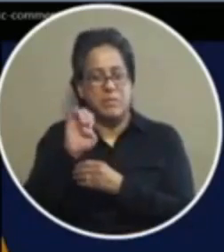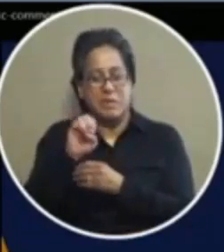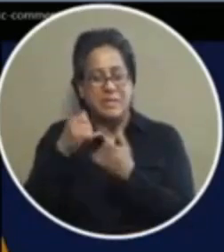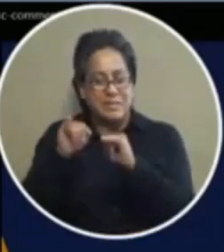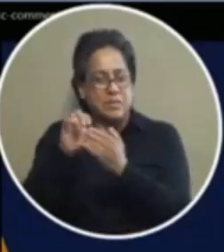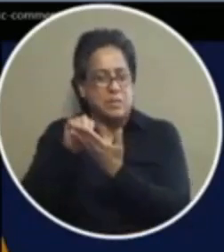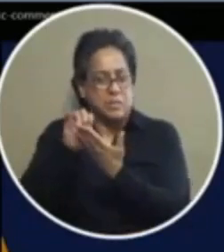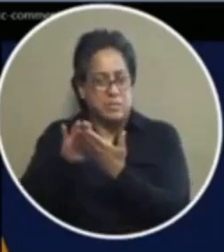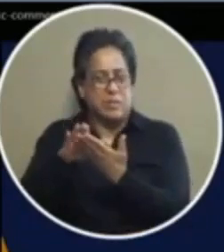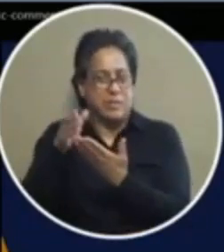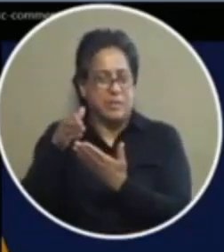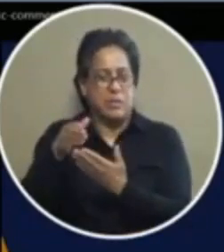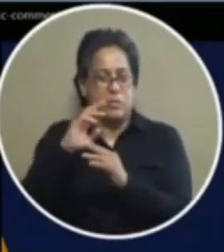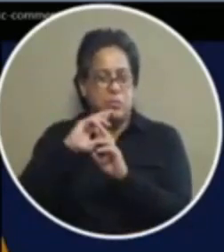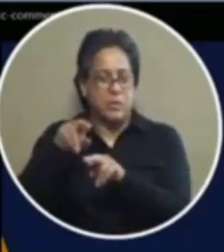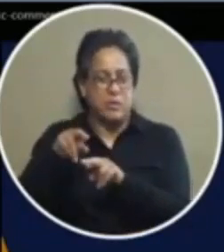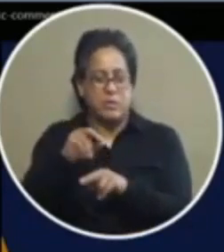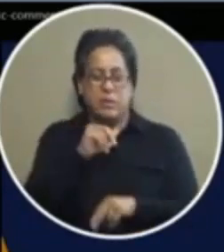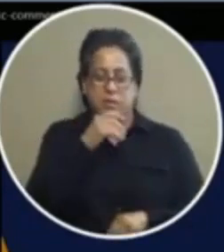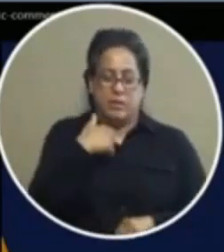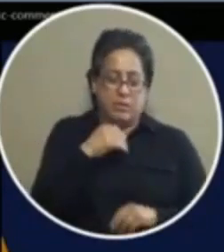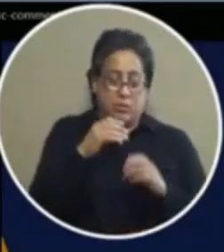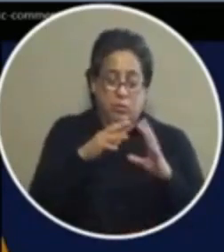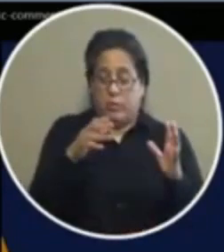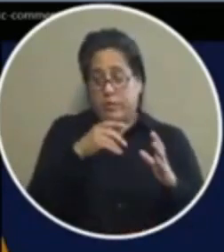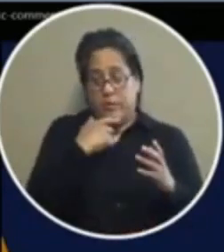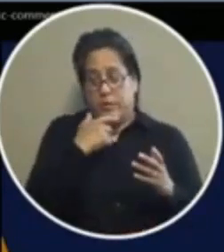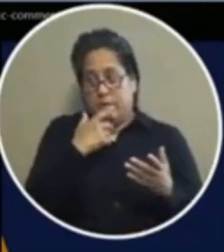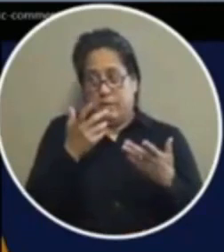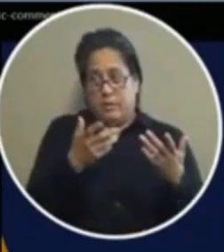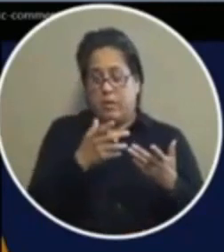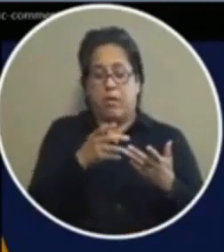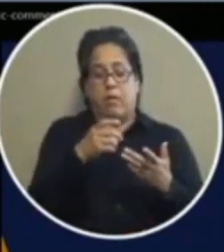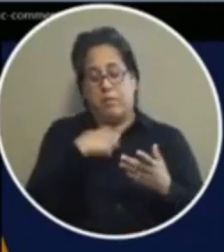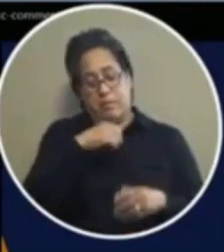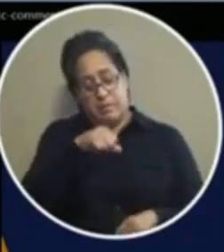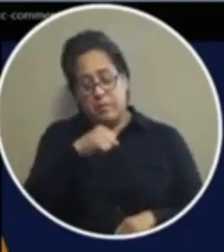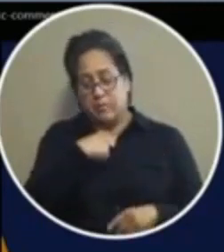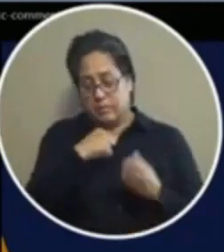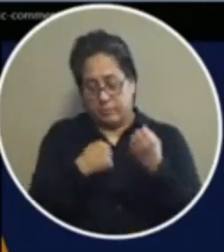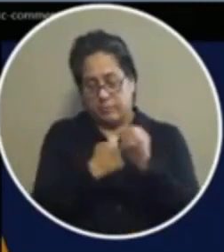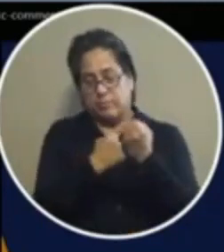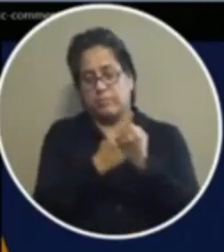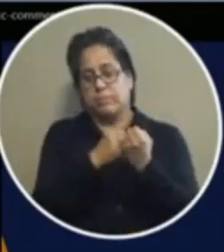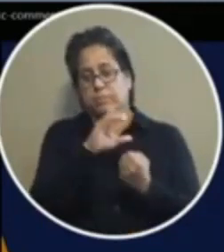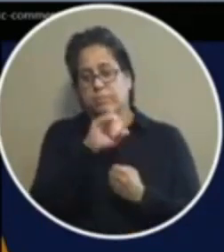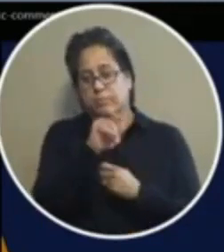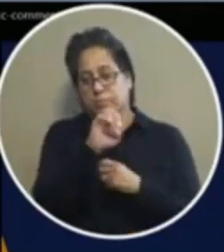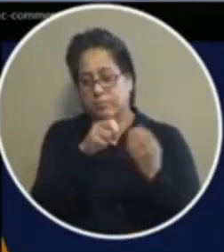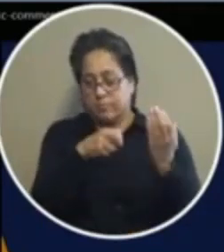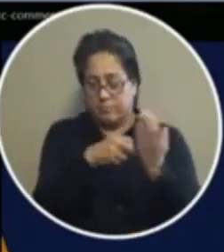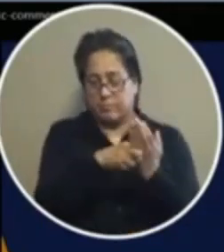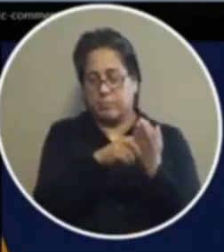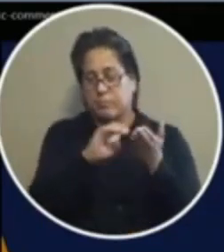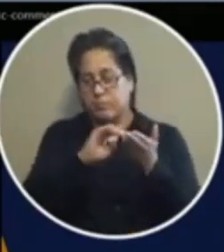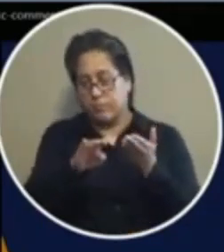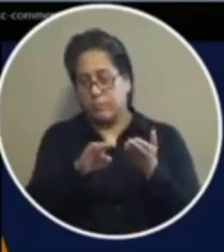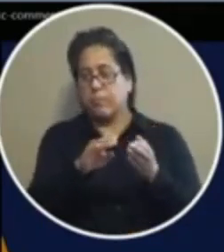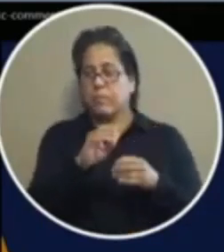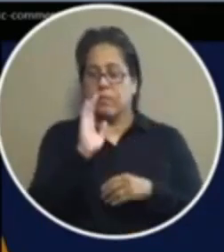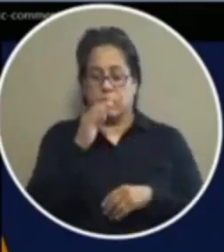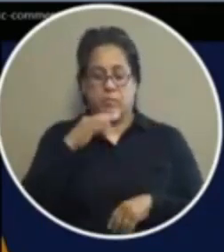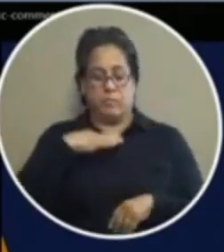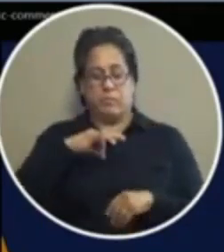so i don't really have too much to say uh other than yes i'm definitely for the site and release because it it benefits